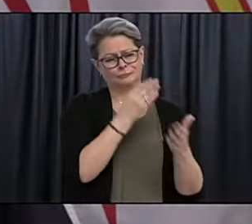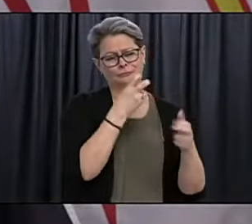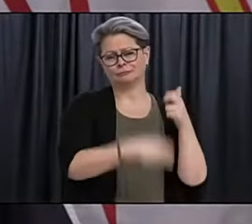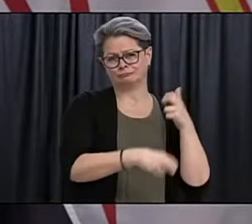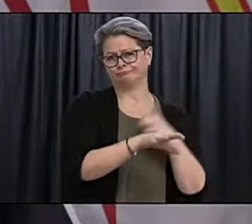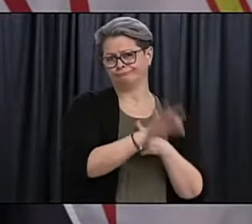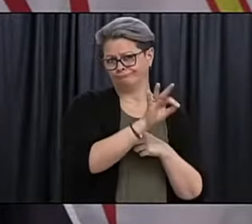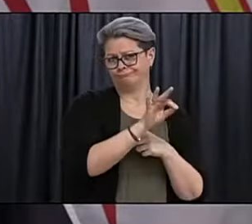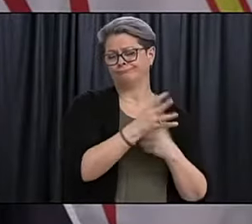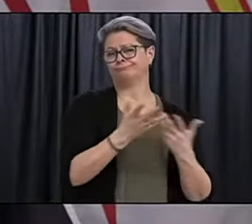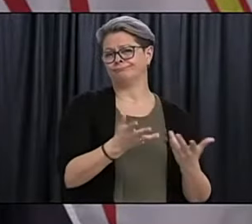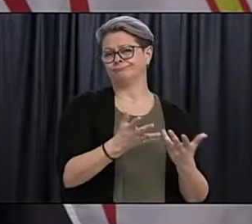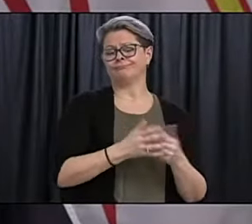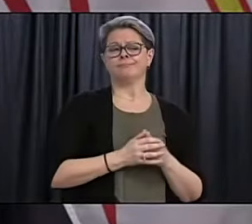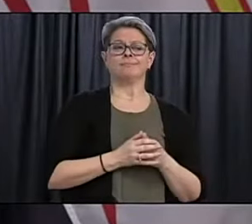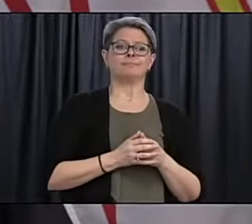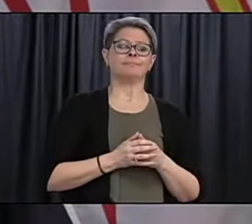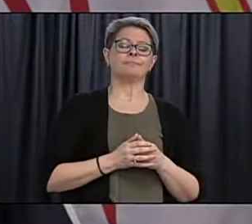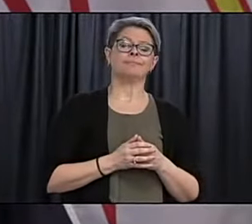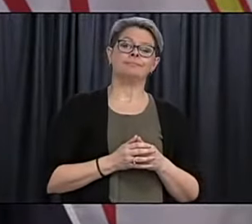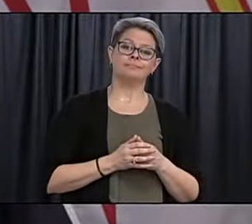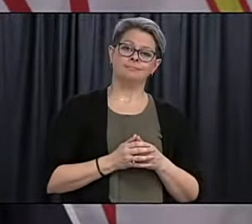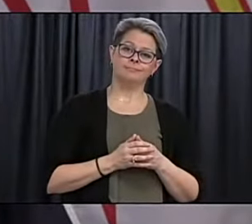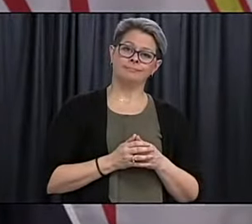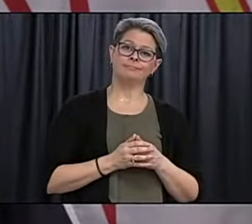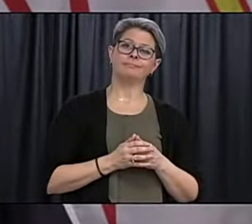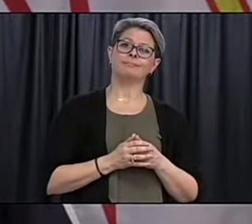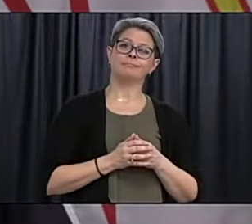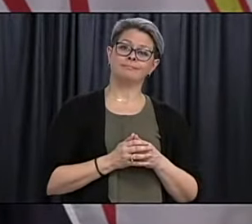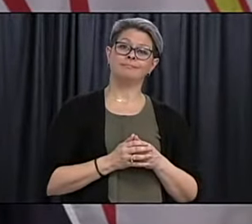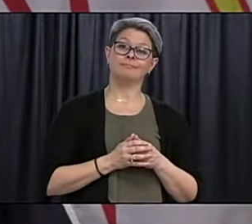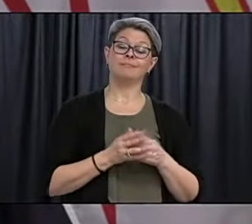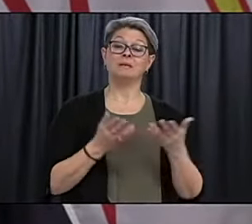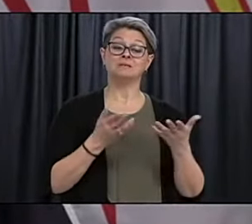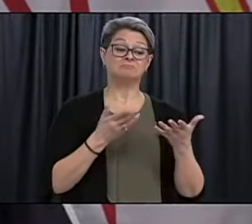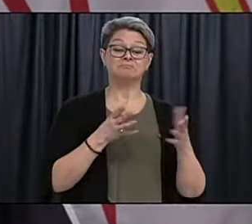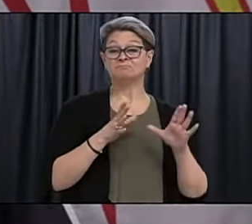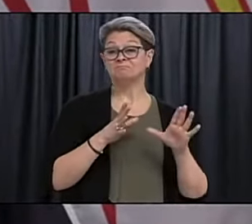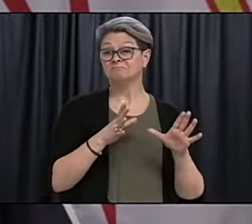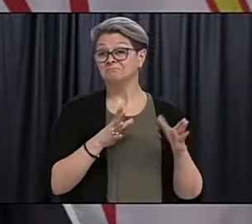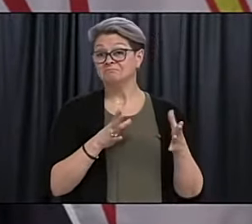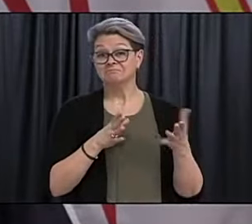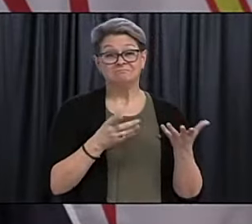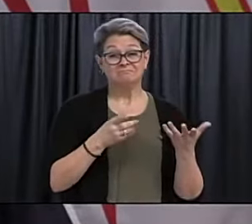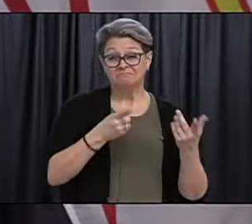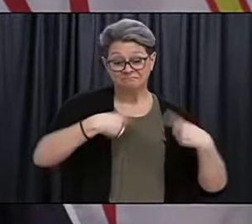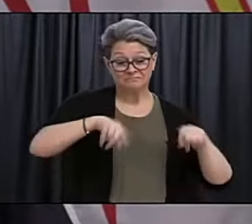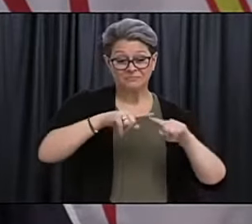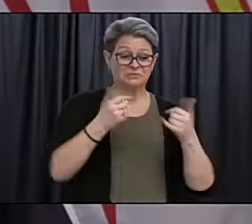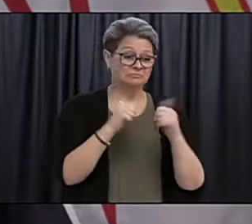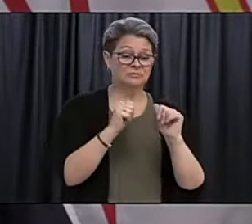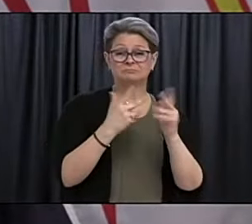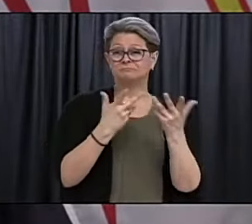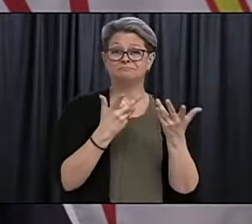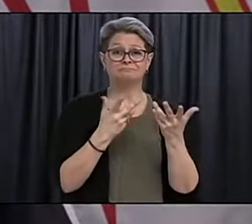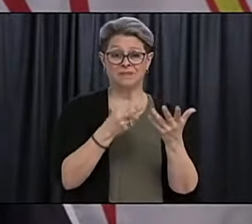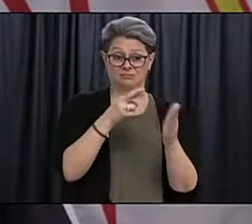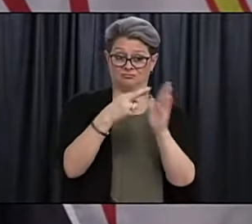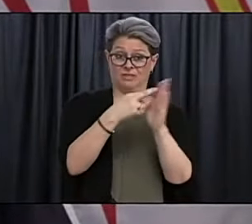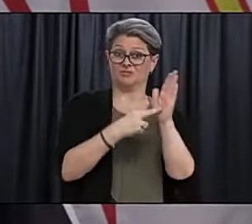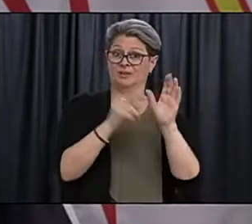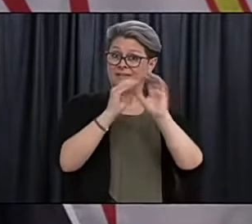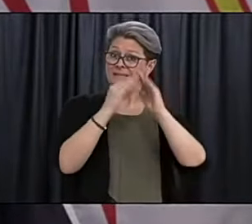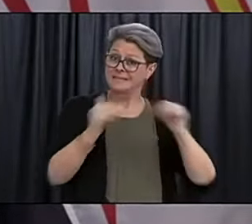while still maintaining efficiency and ease of use of these registration systems is